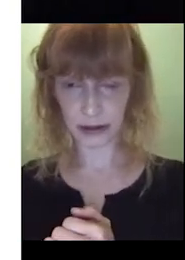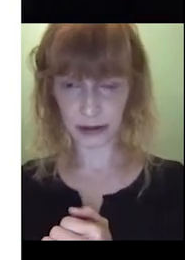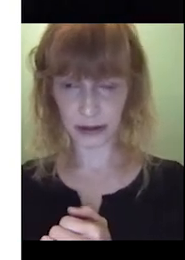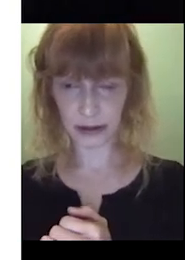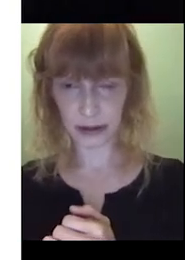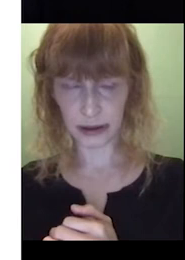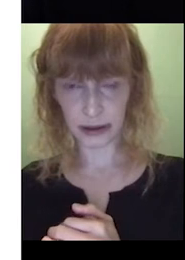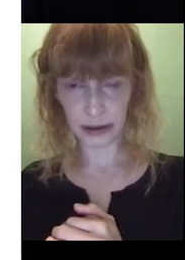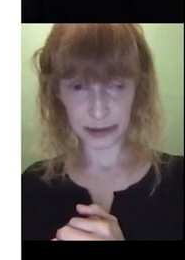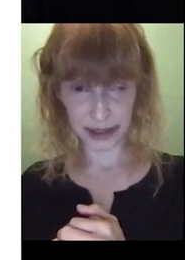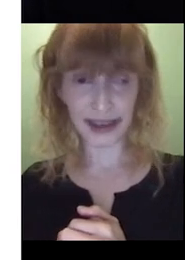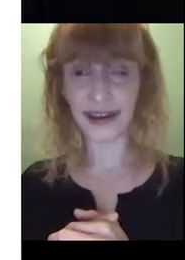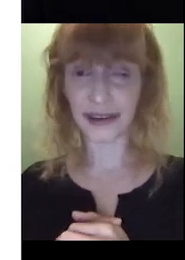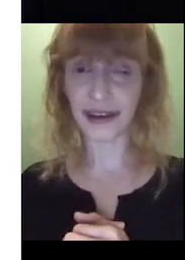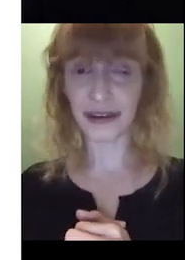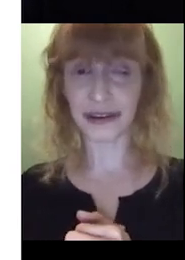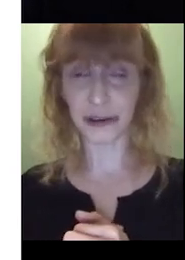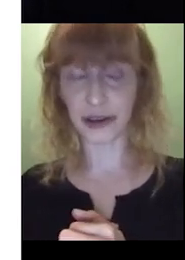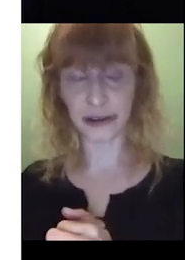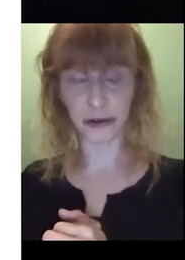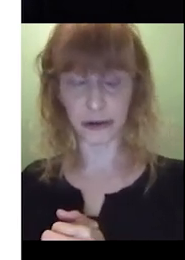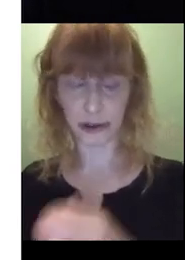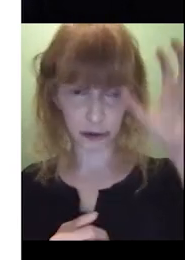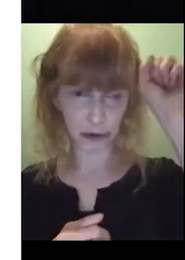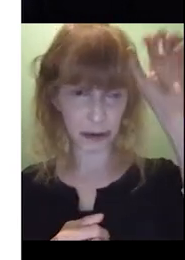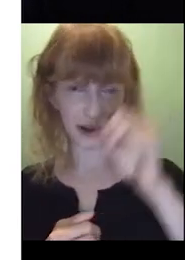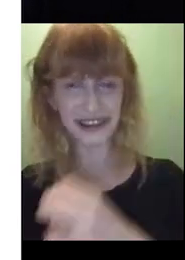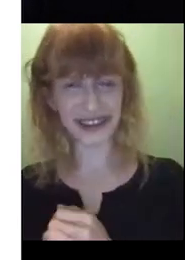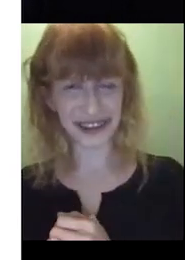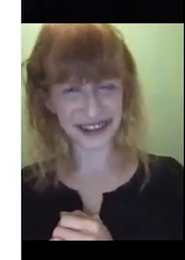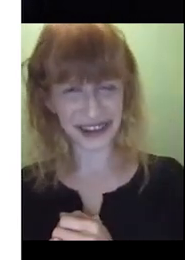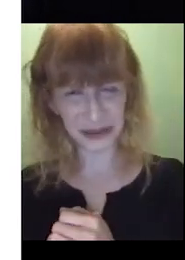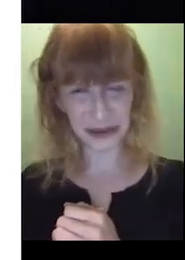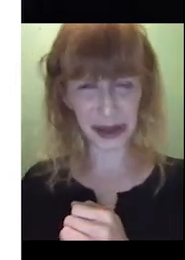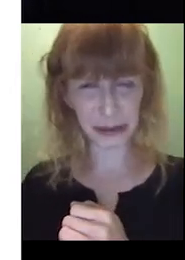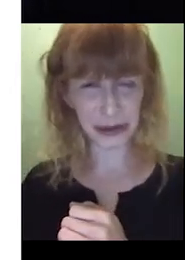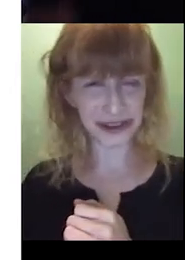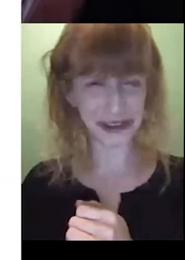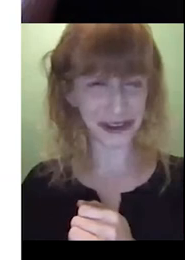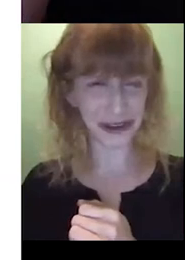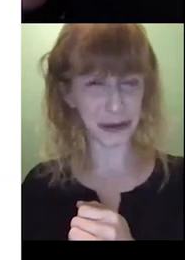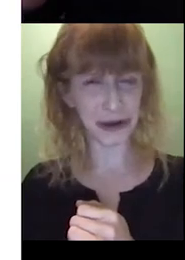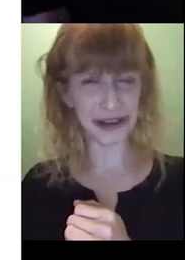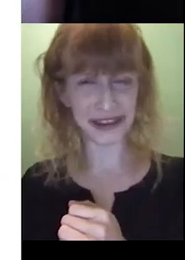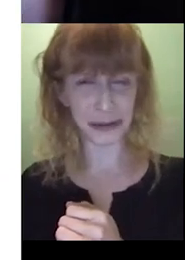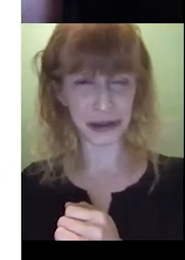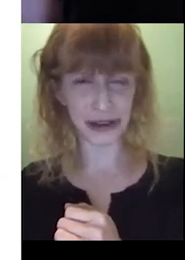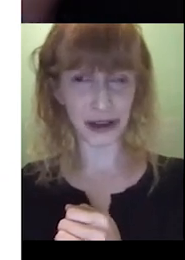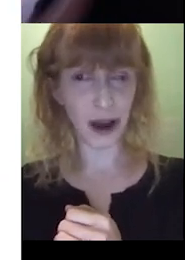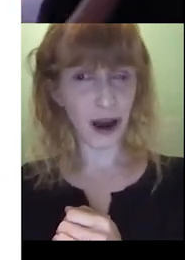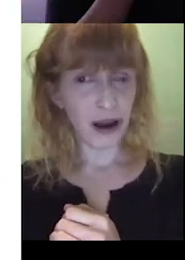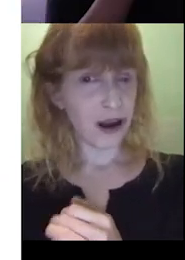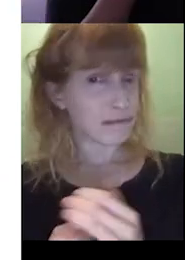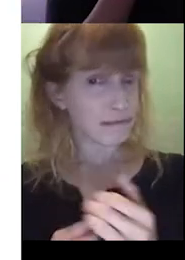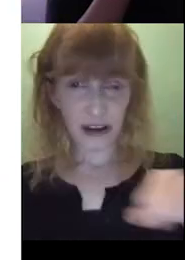Joanne? Let's have a look. Yeah, yeah, I think so. Yeah. So, so good remembering that it's a lift the flat book. So we might say something